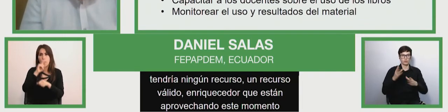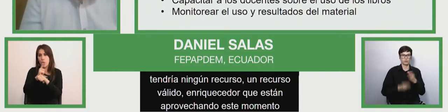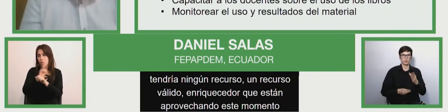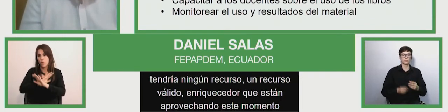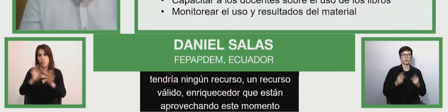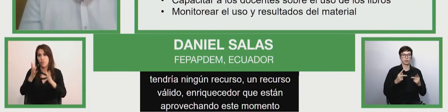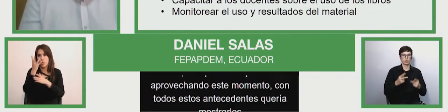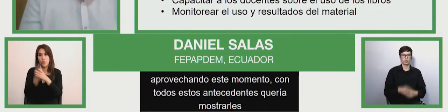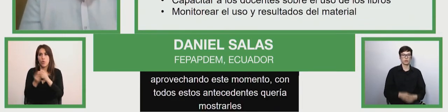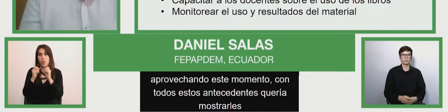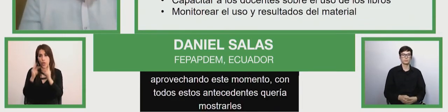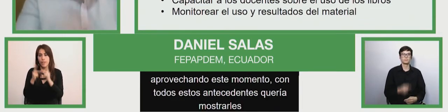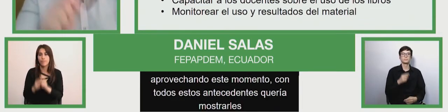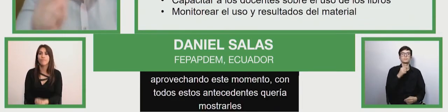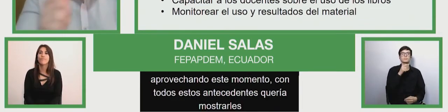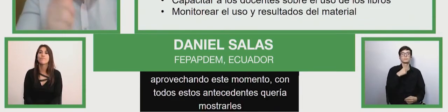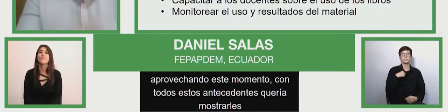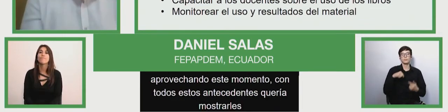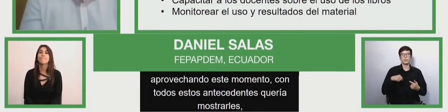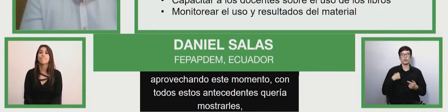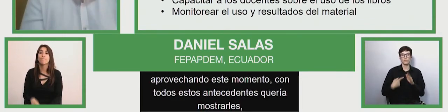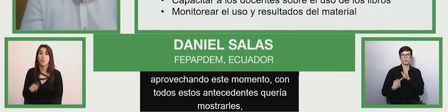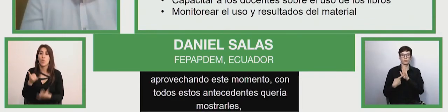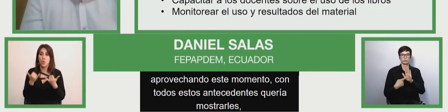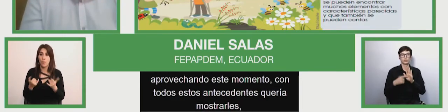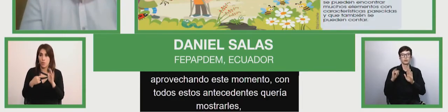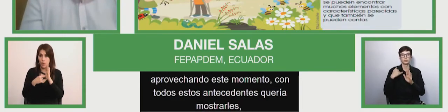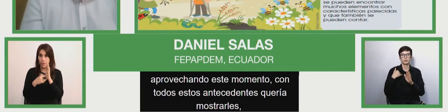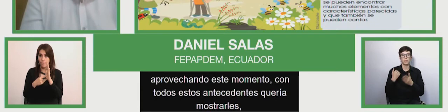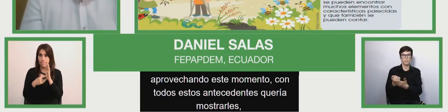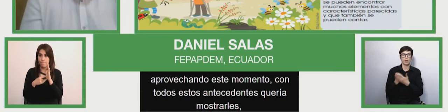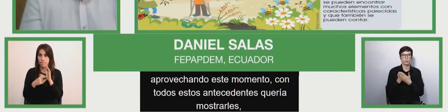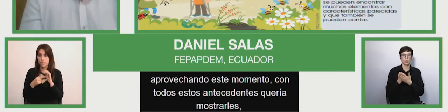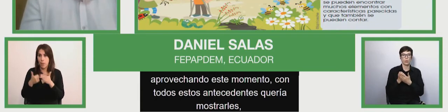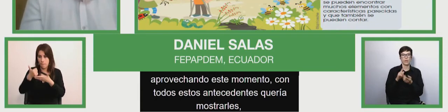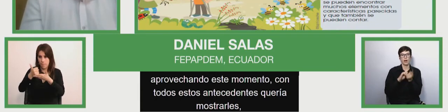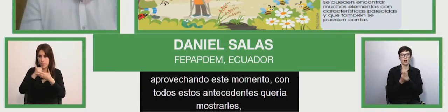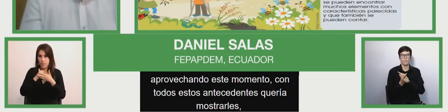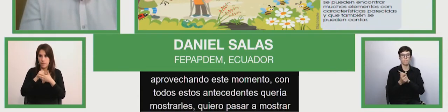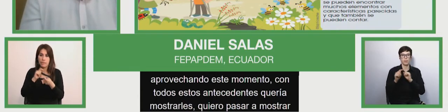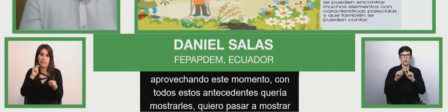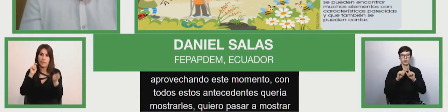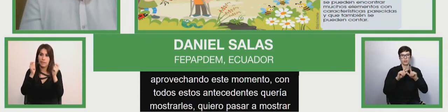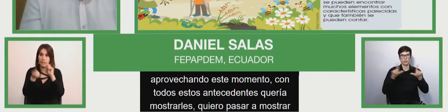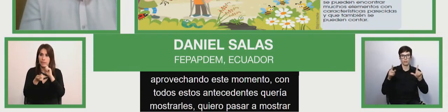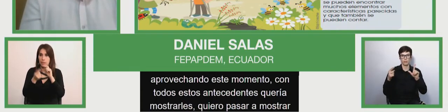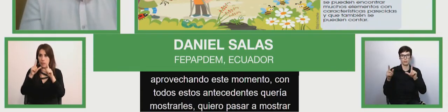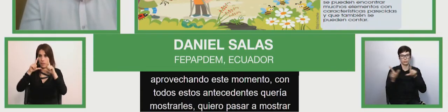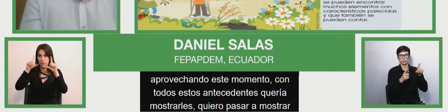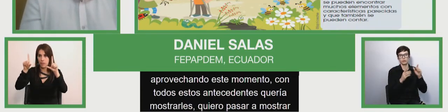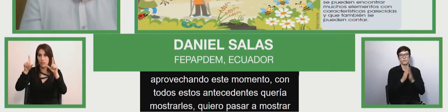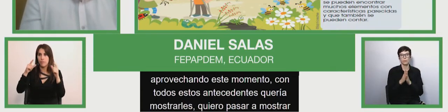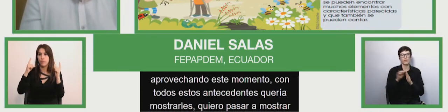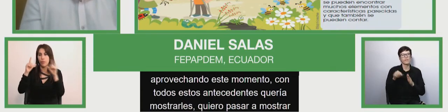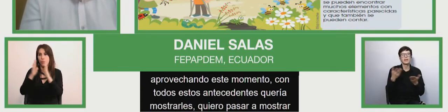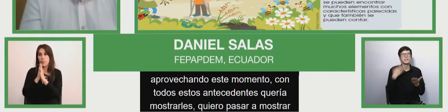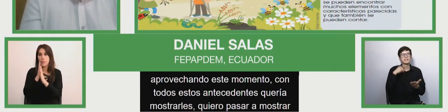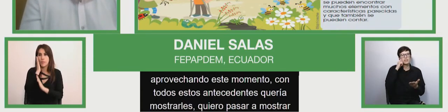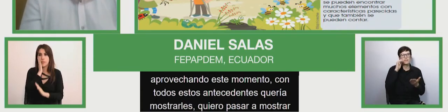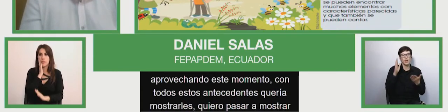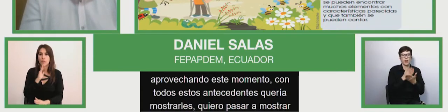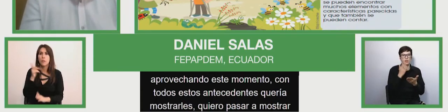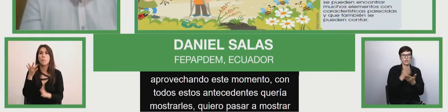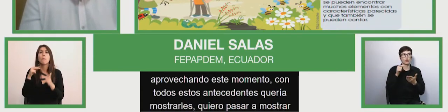that i want to go and show you please change the slide i want to show you what is the dynamics of the book